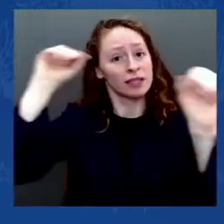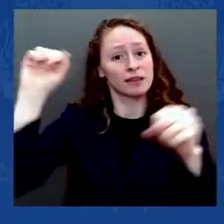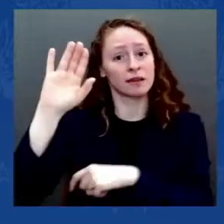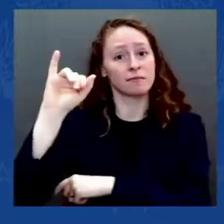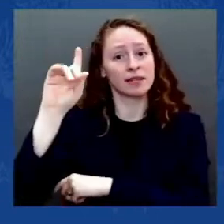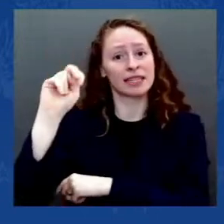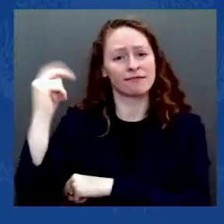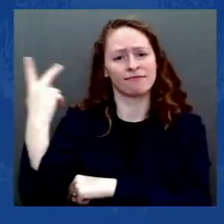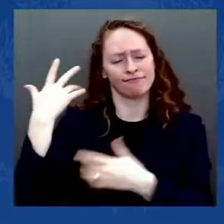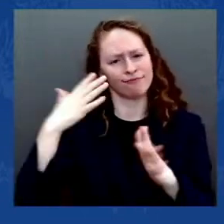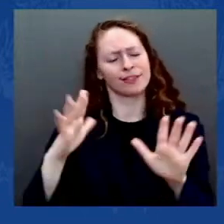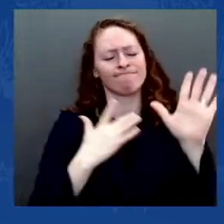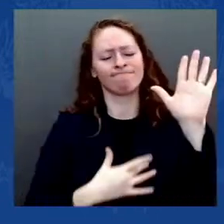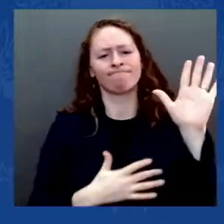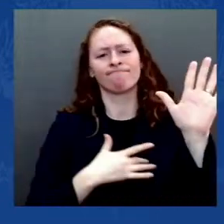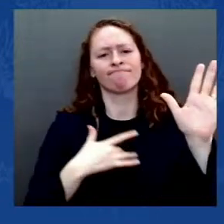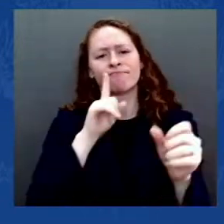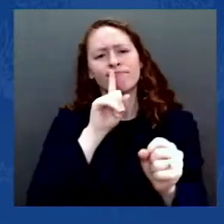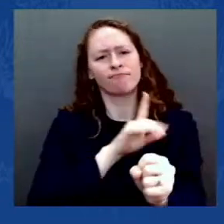States of America.